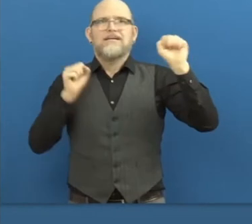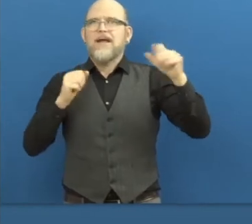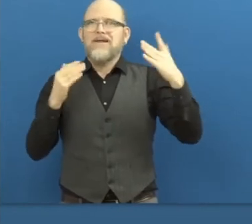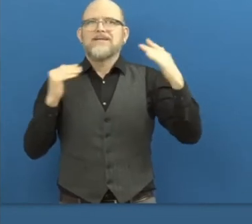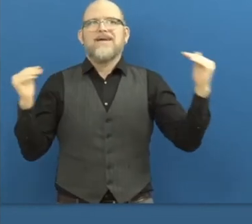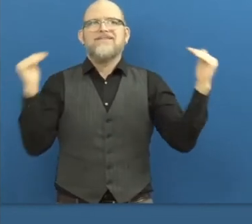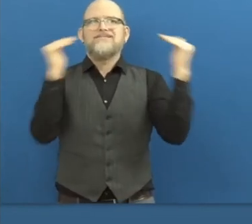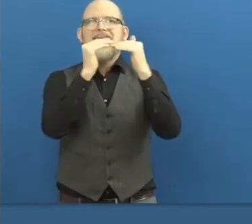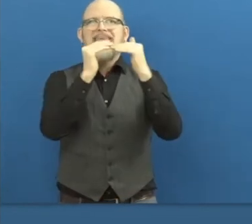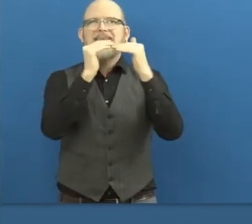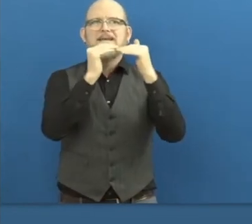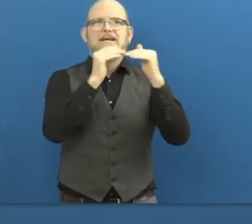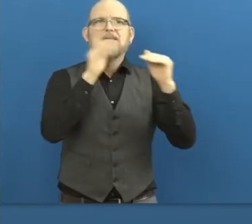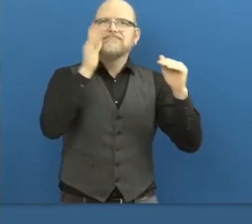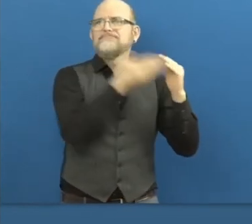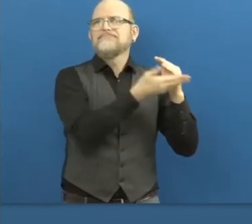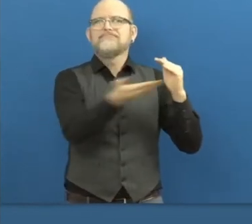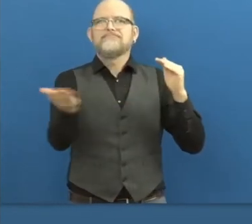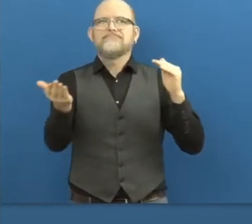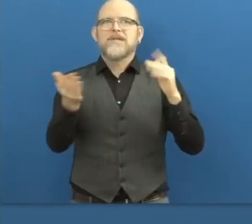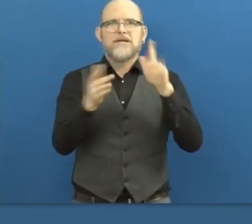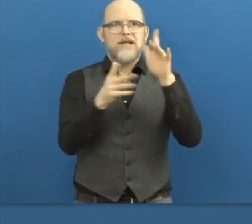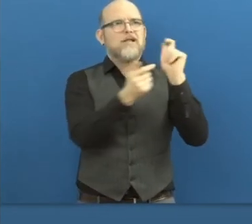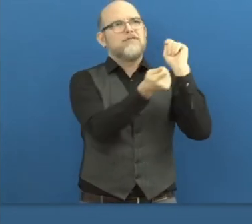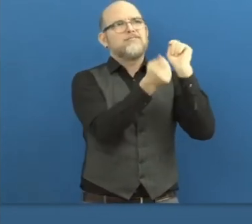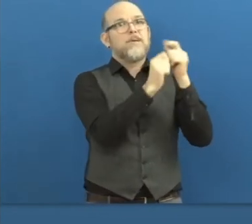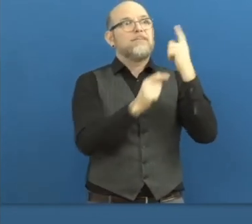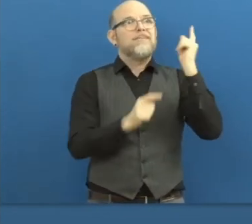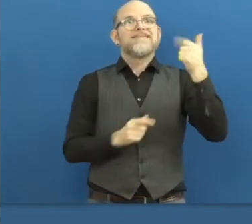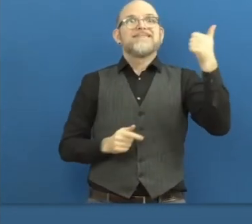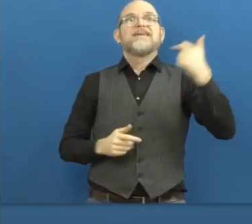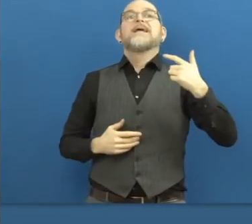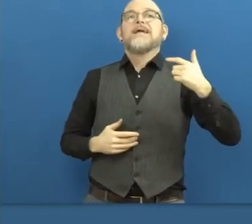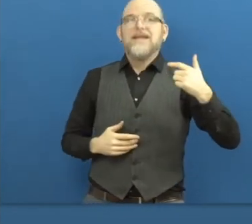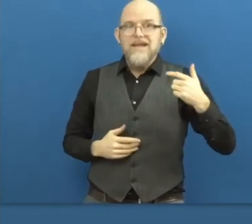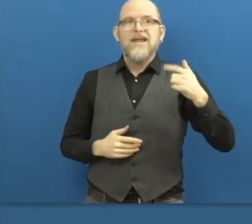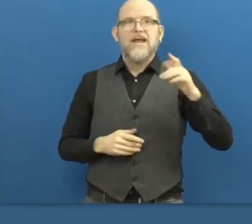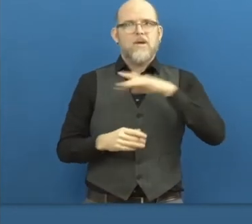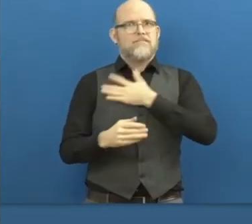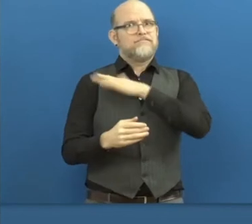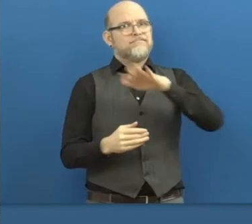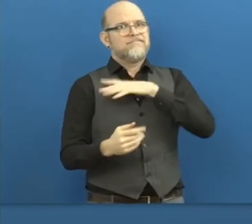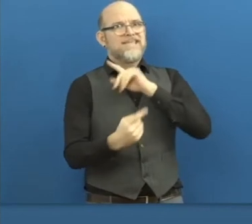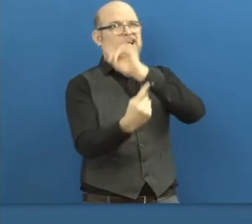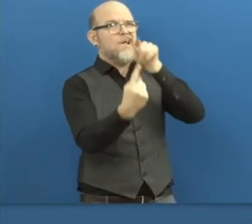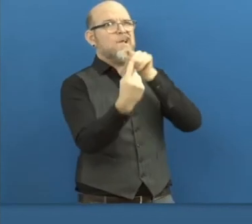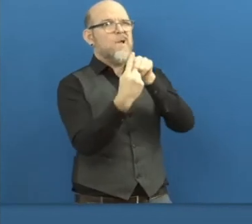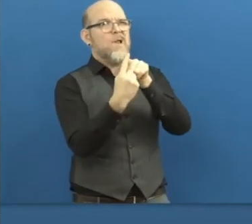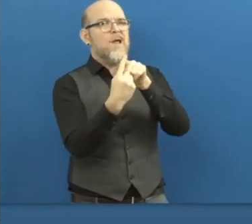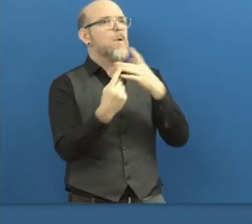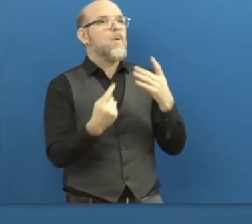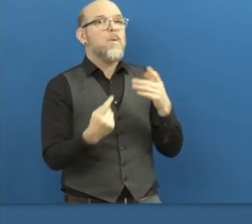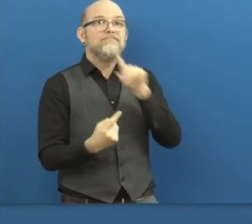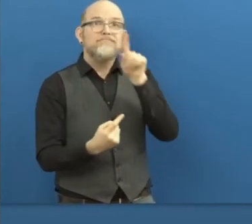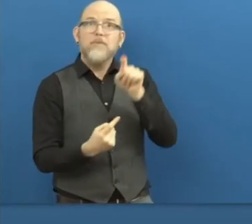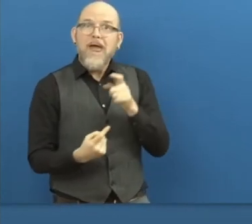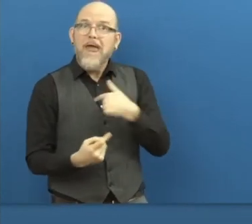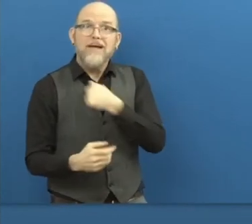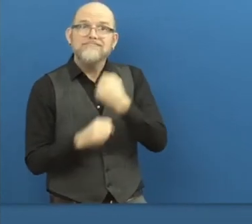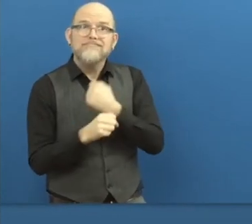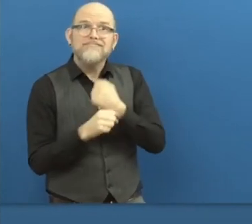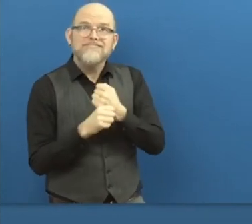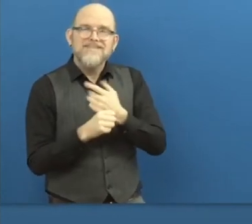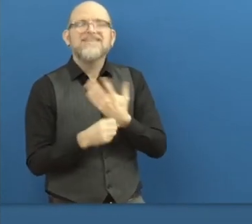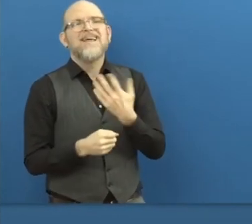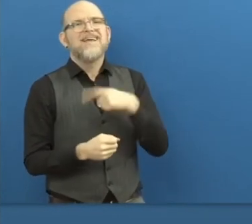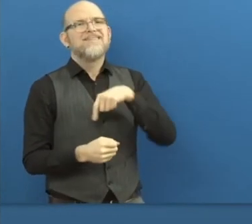chances to everyone, then the most thing will change. Our mission is, maybe also the question of why we're doing it, our mission is that we